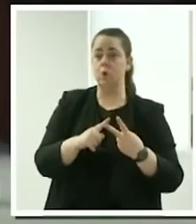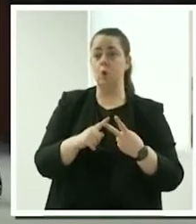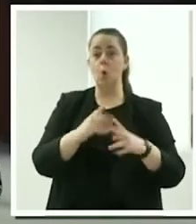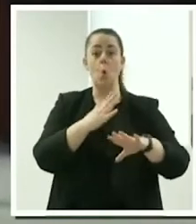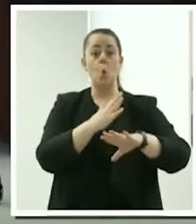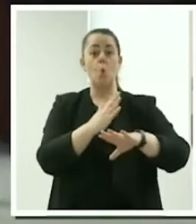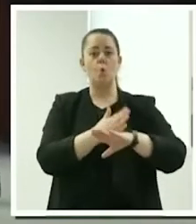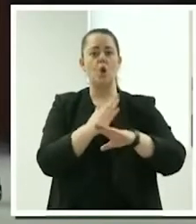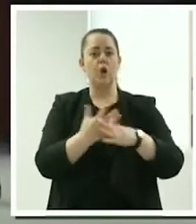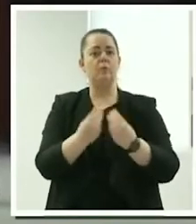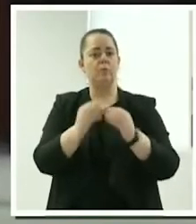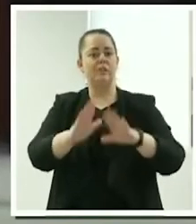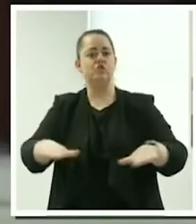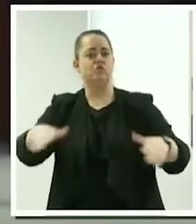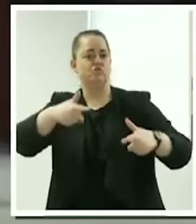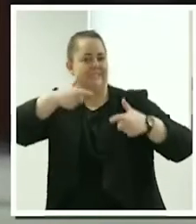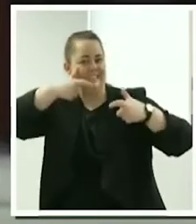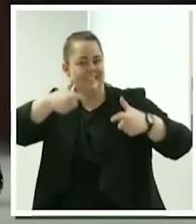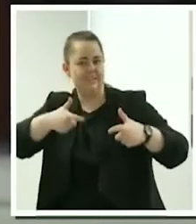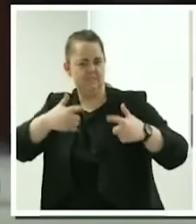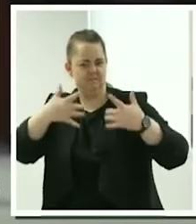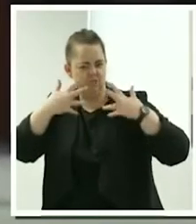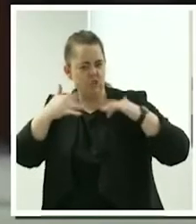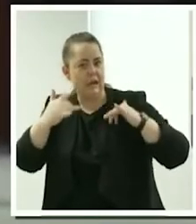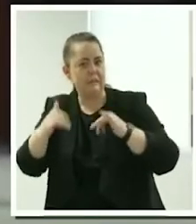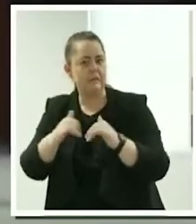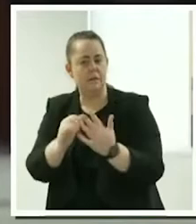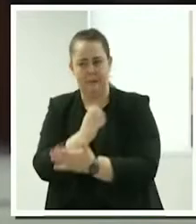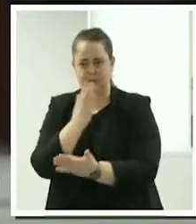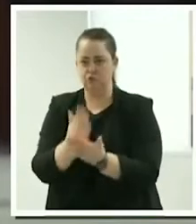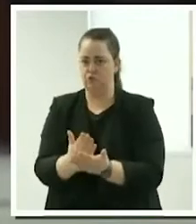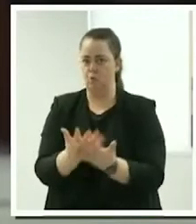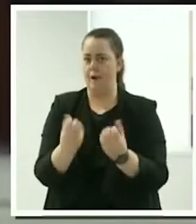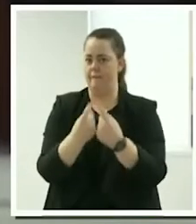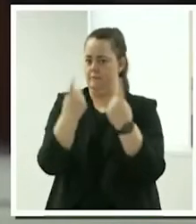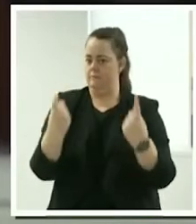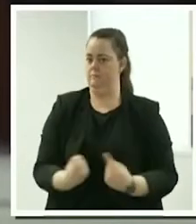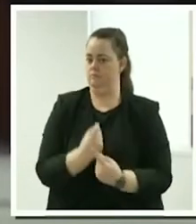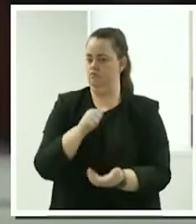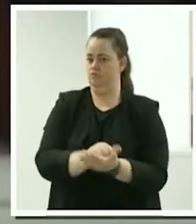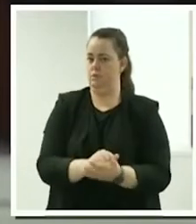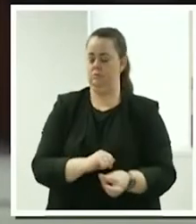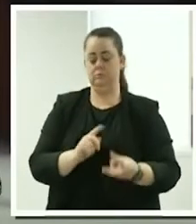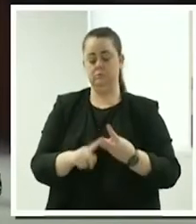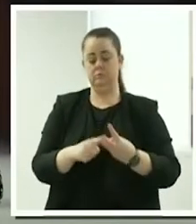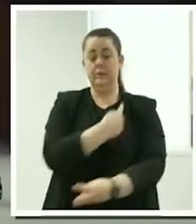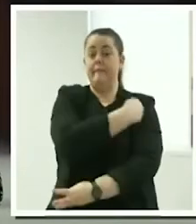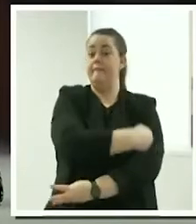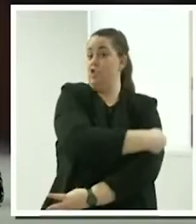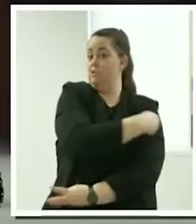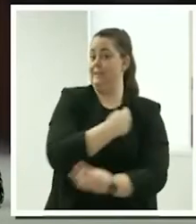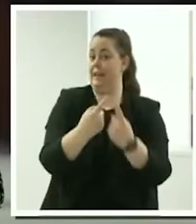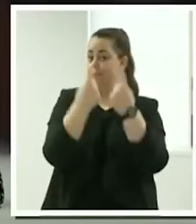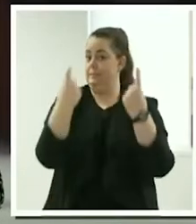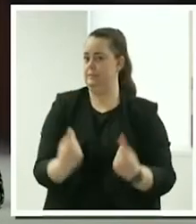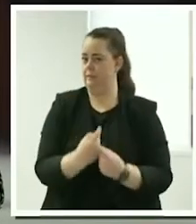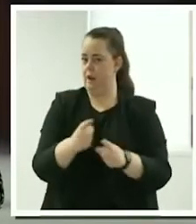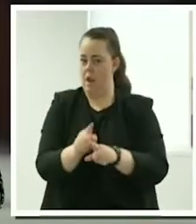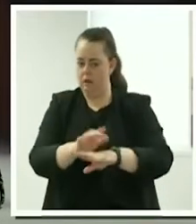children check, make sure that was up to date. My first aid certificate, made sure that was up to date. And then